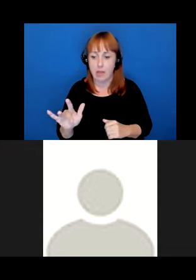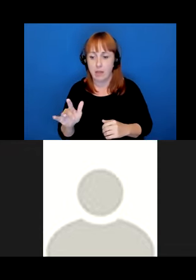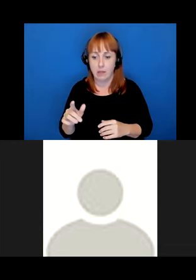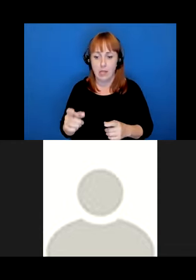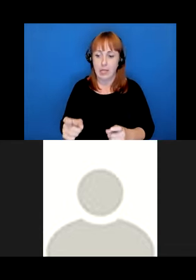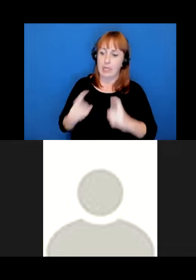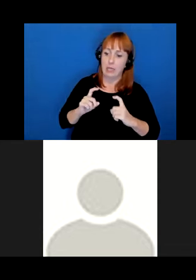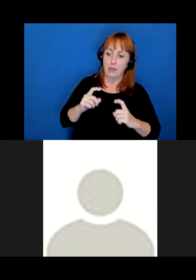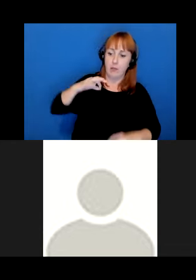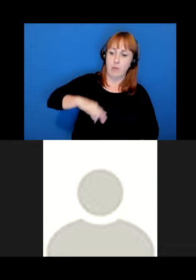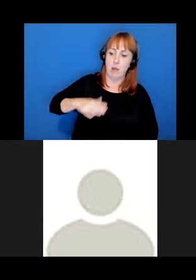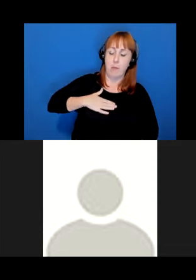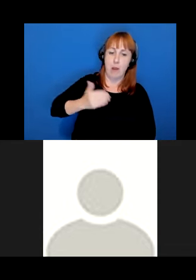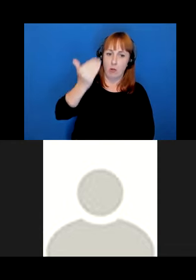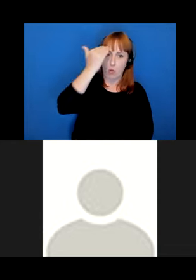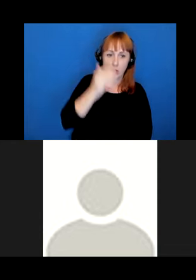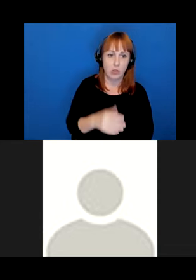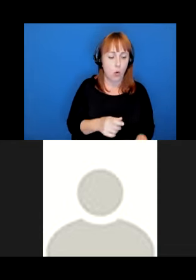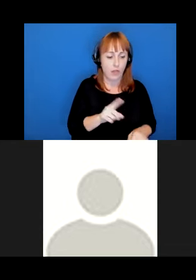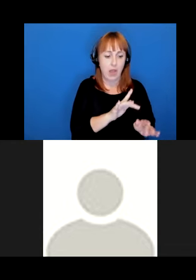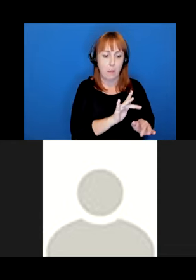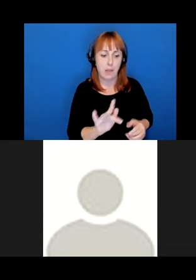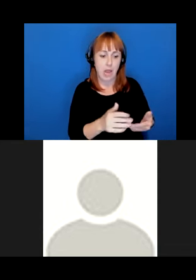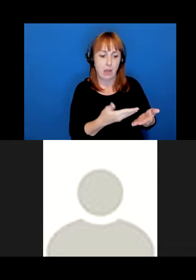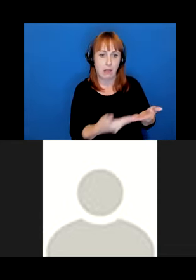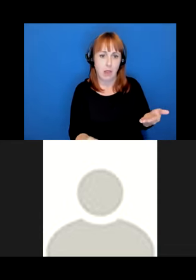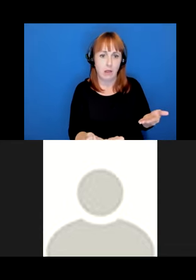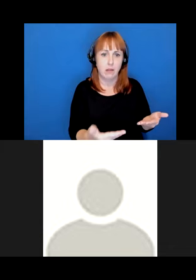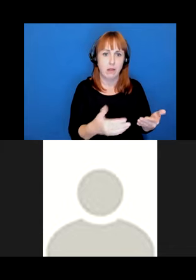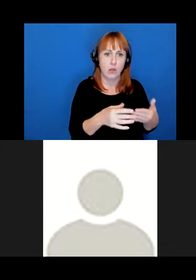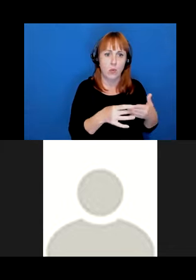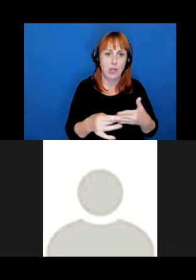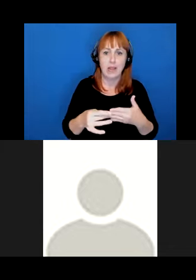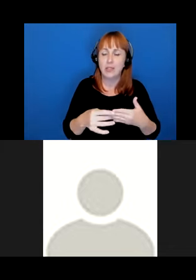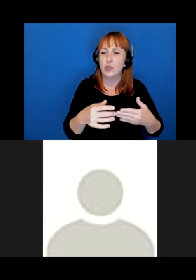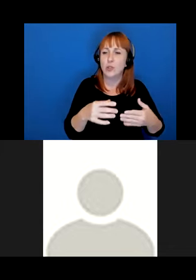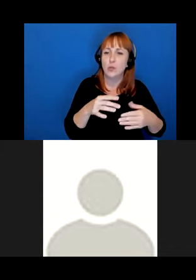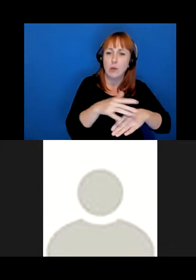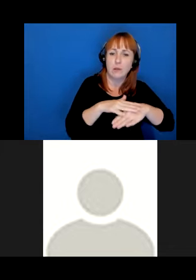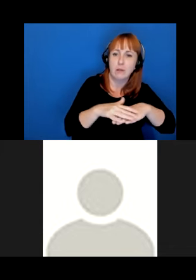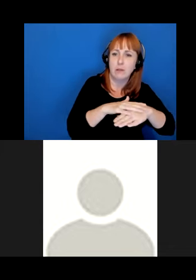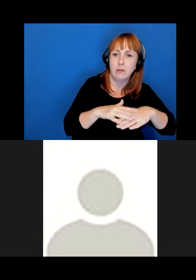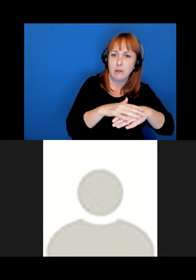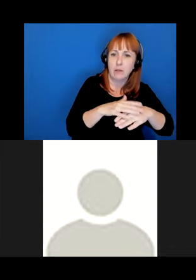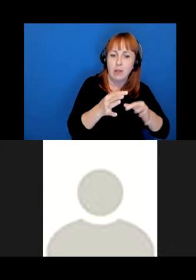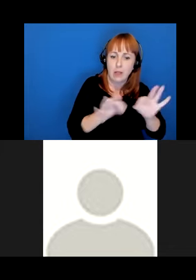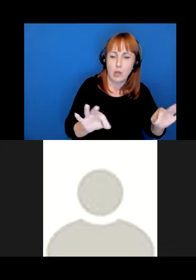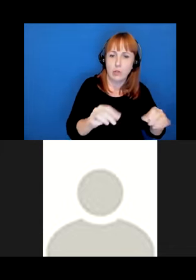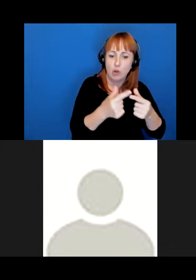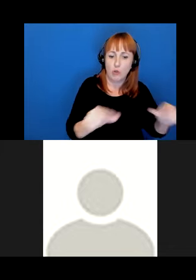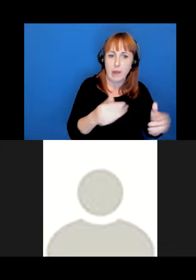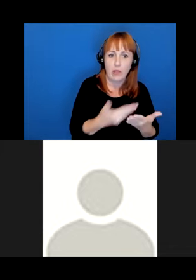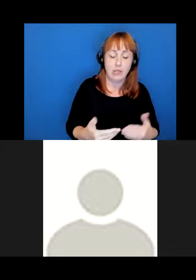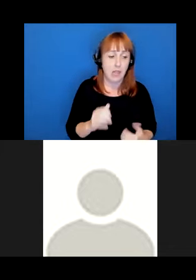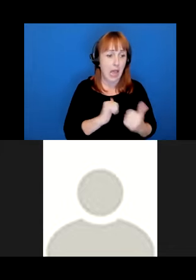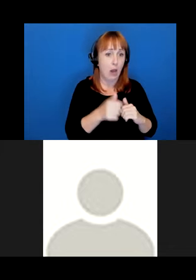knowledge? Where the blank is something about an indigenous language, usually grammatical principle. And our in context